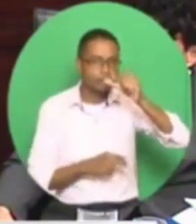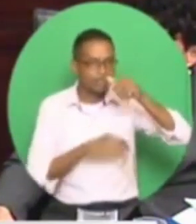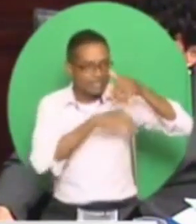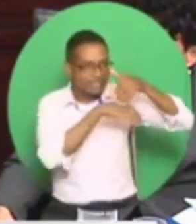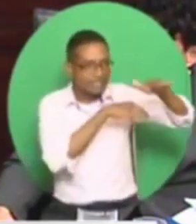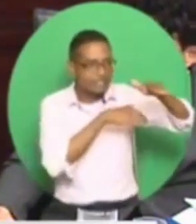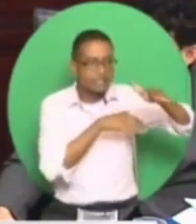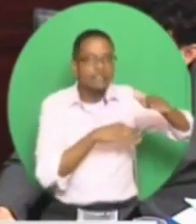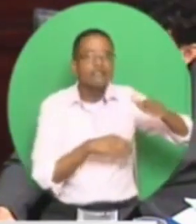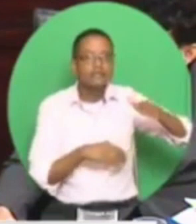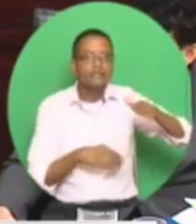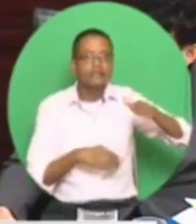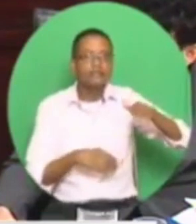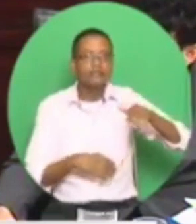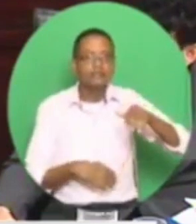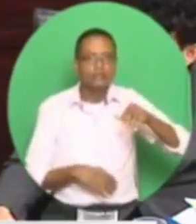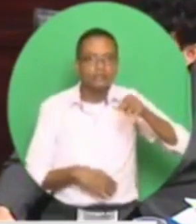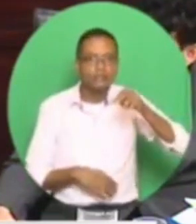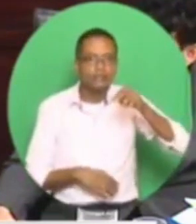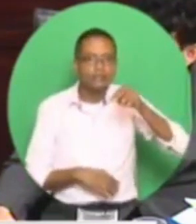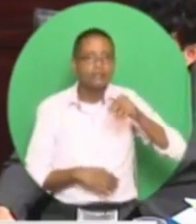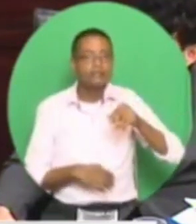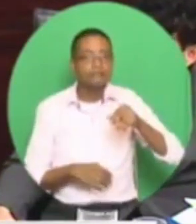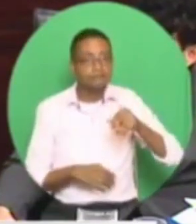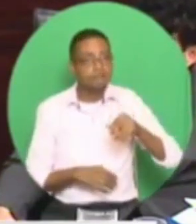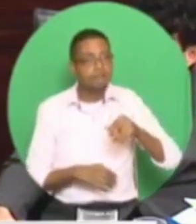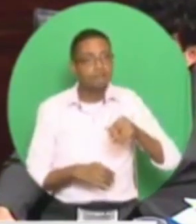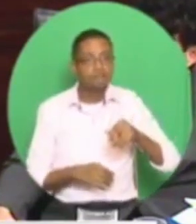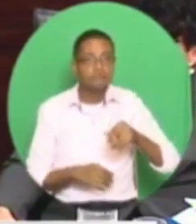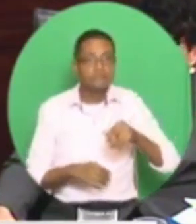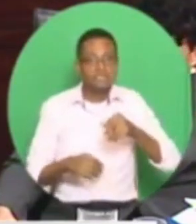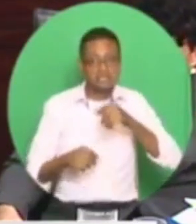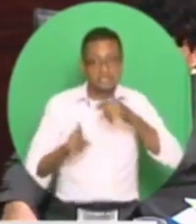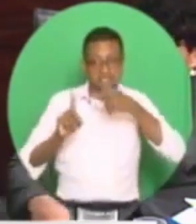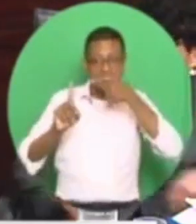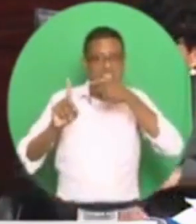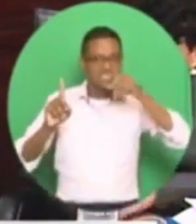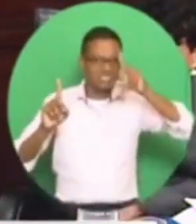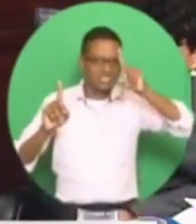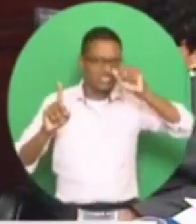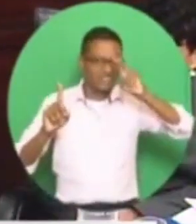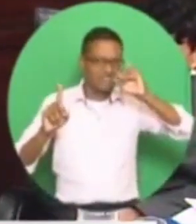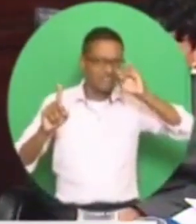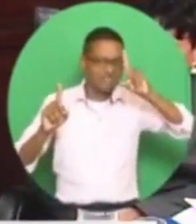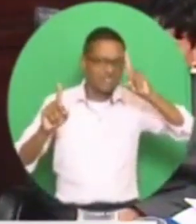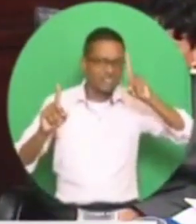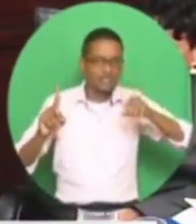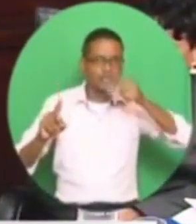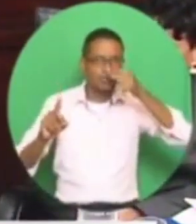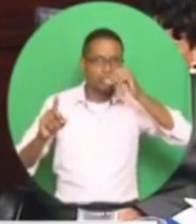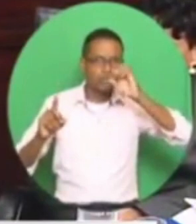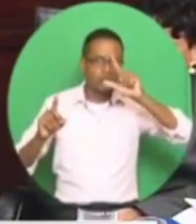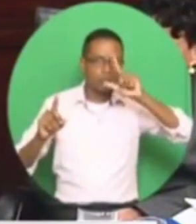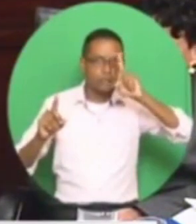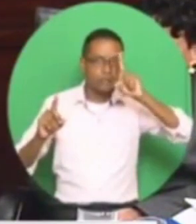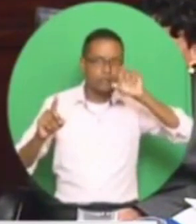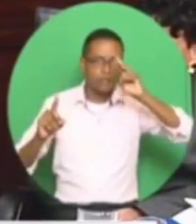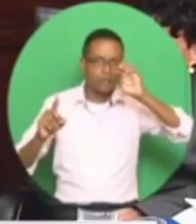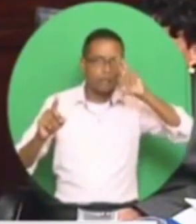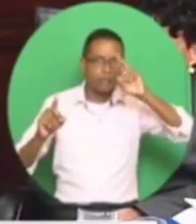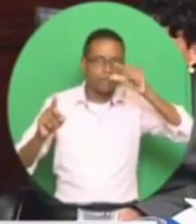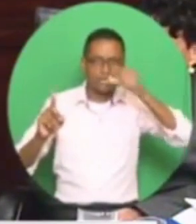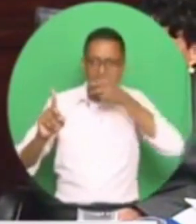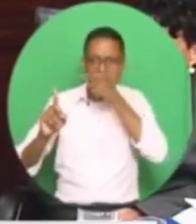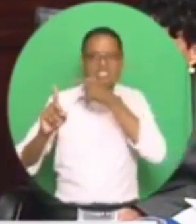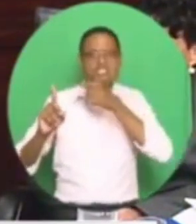We have it here. And the email is from David Goldberg. I must tell you, David S. Goldberg is an attorney at law in Maryland, United